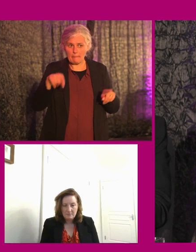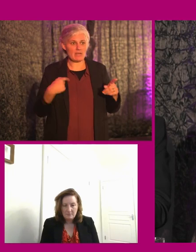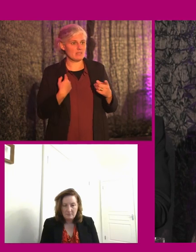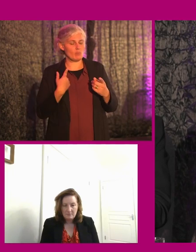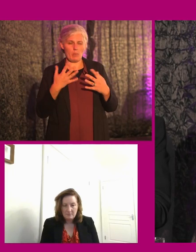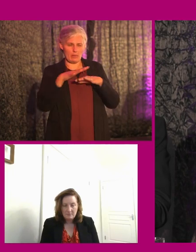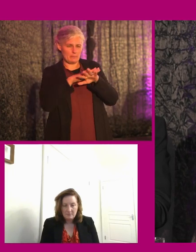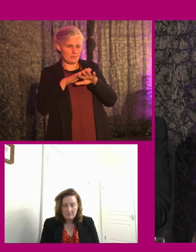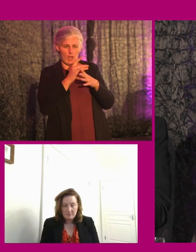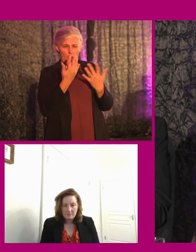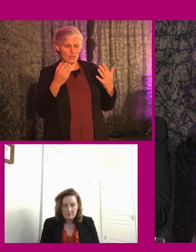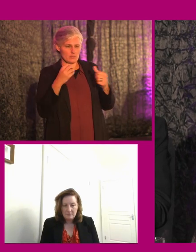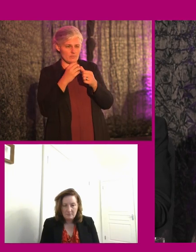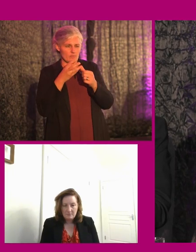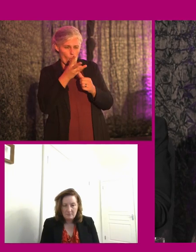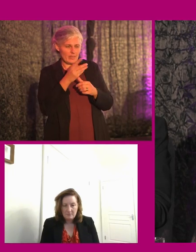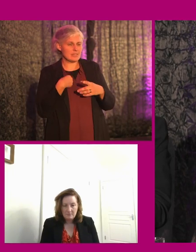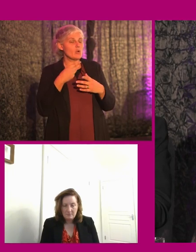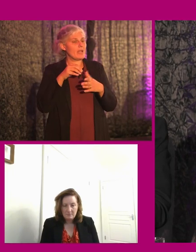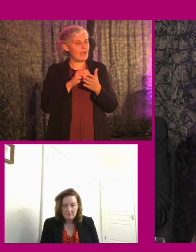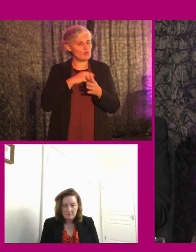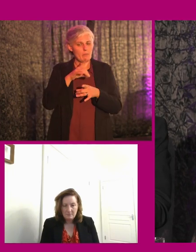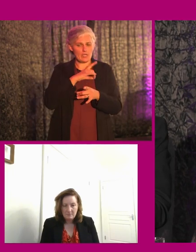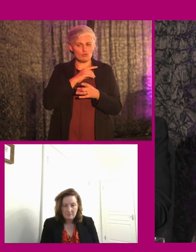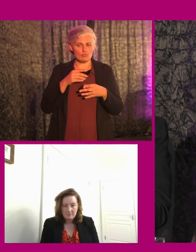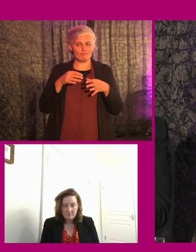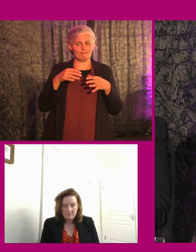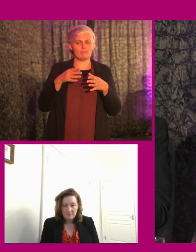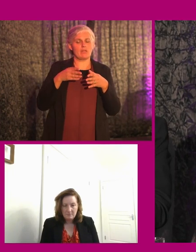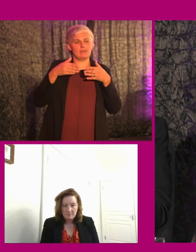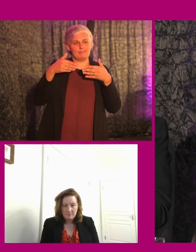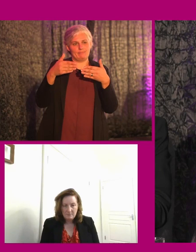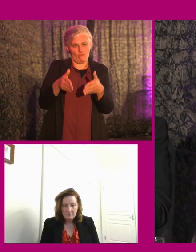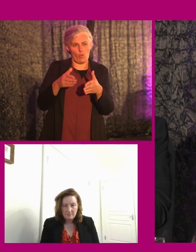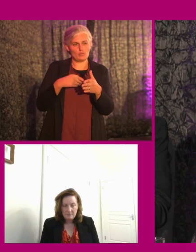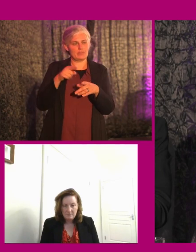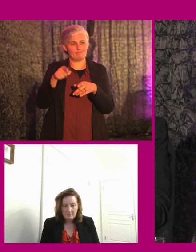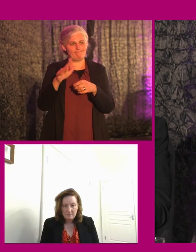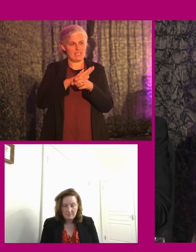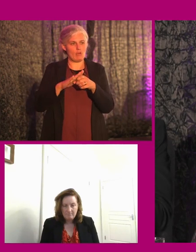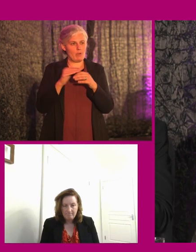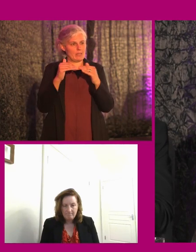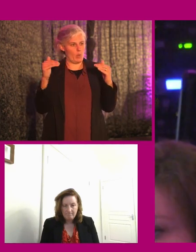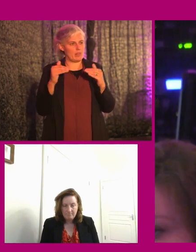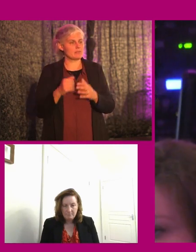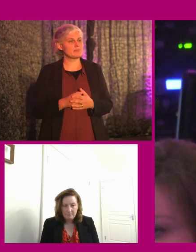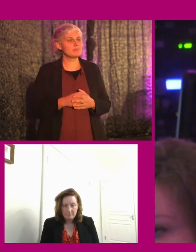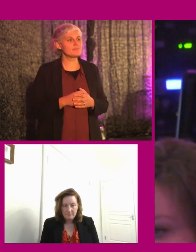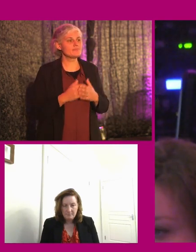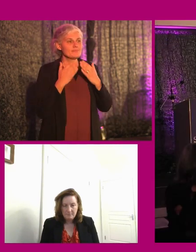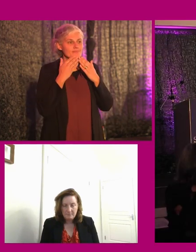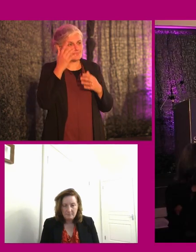in many ways, looking good when ultimately you're not actually achieving the outcomes that we would want to see. Absolutely. Thank you.